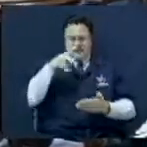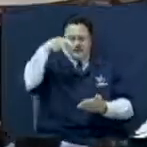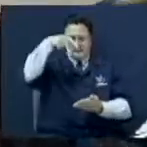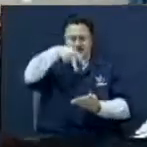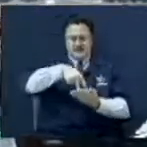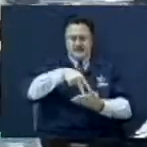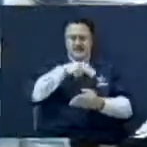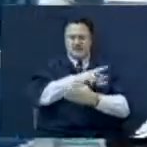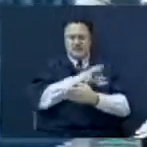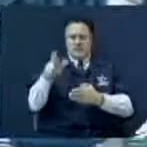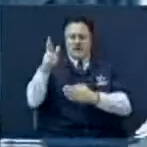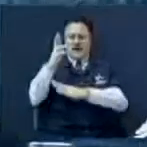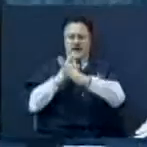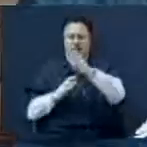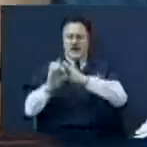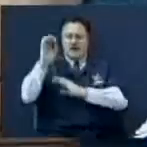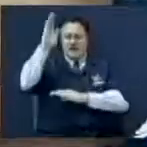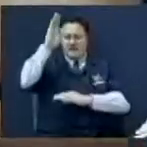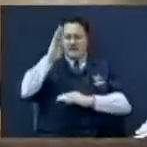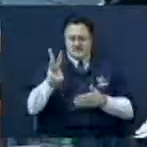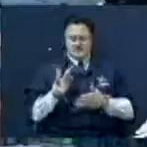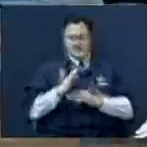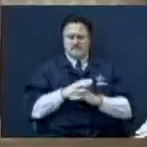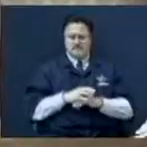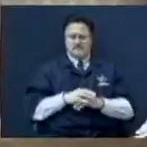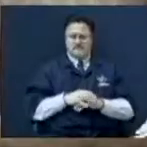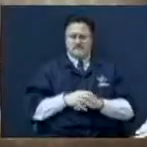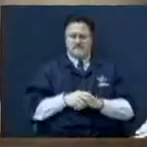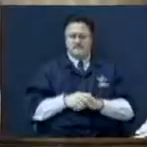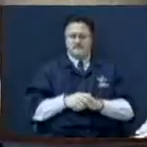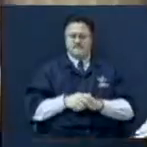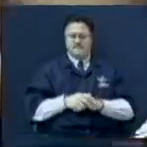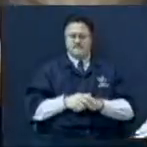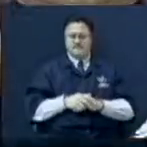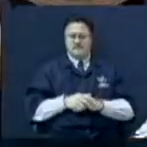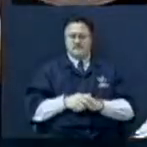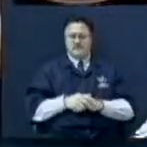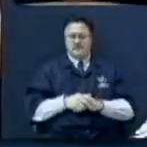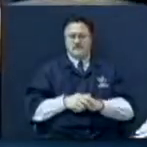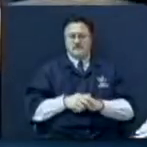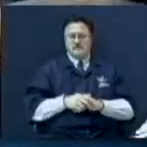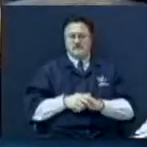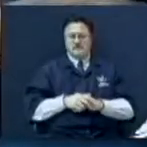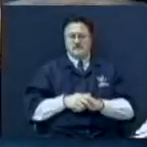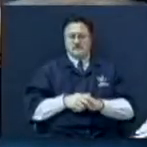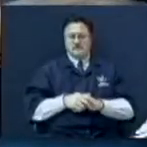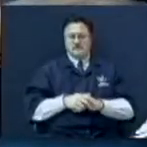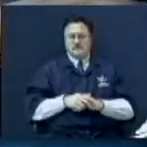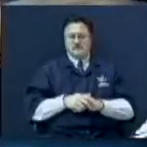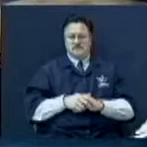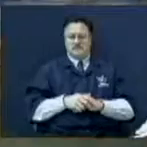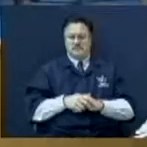hand of God. Let me show you what happened. Look up here, I'm done. You said, what secured that old boy? Boy,